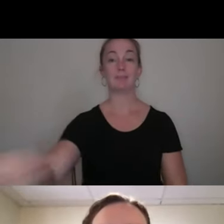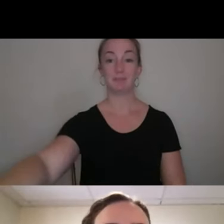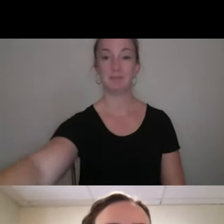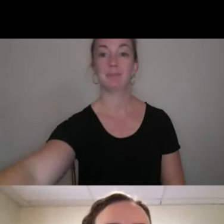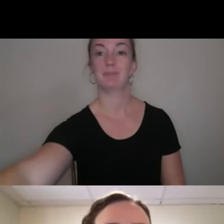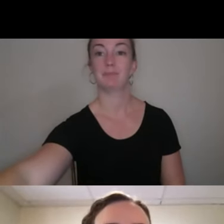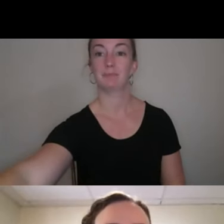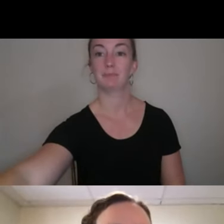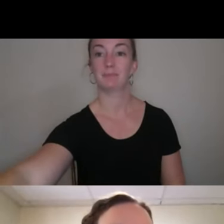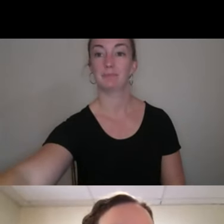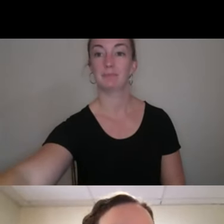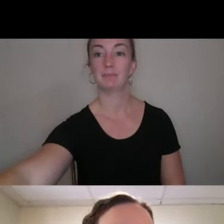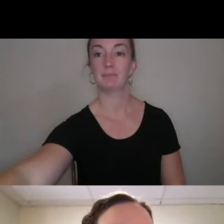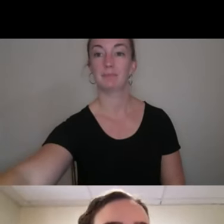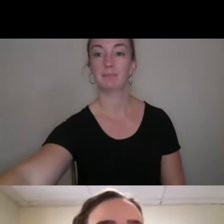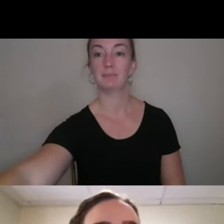All right, Sarah.